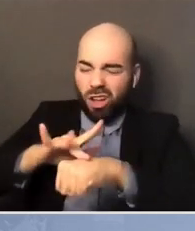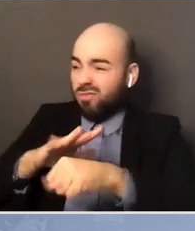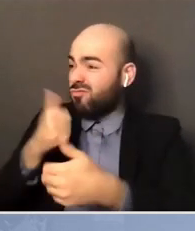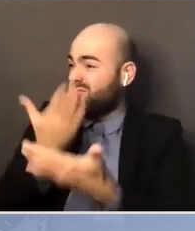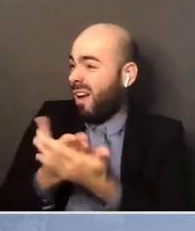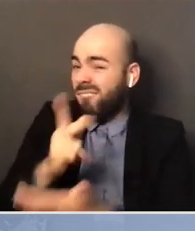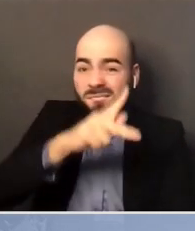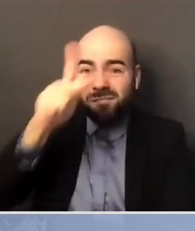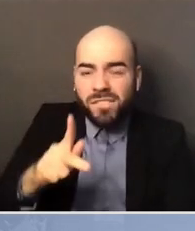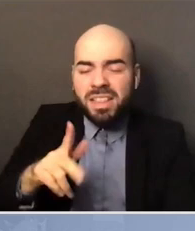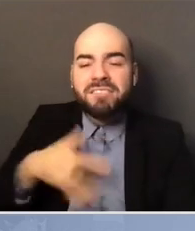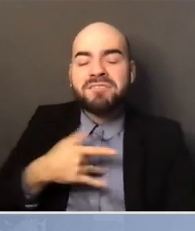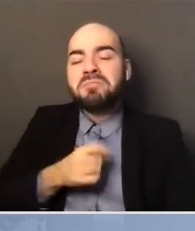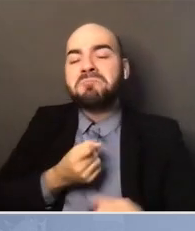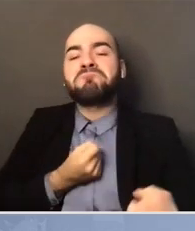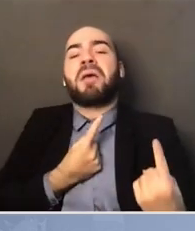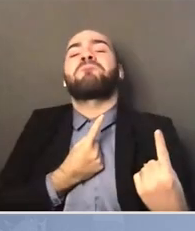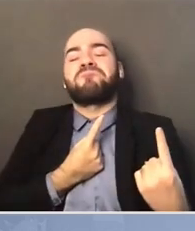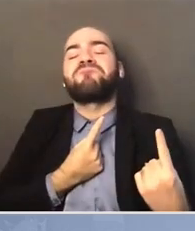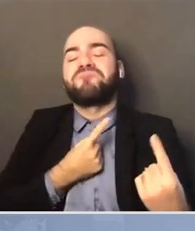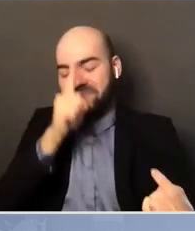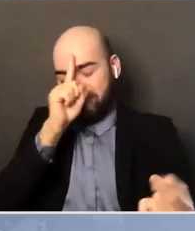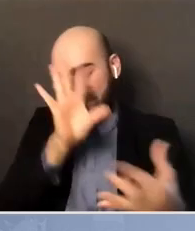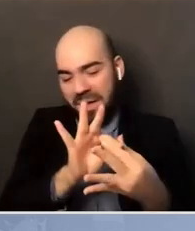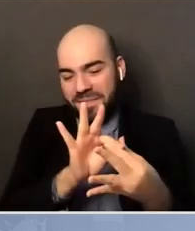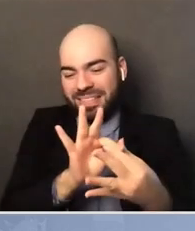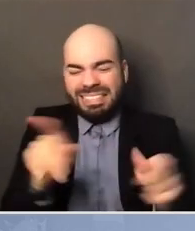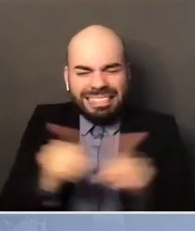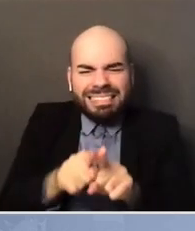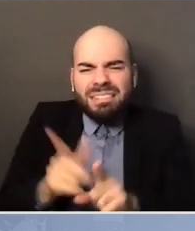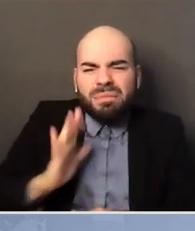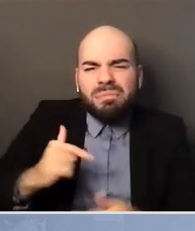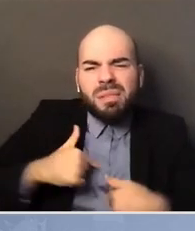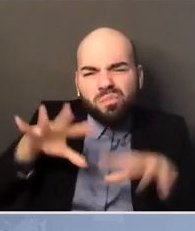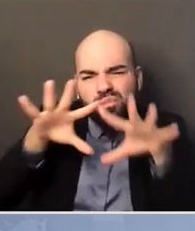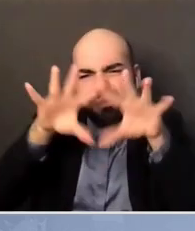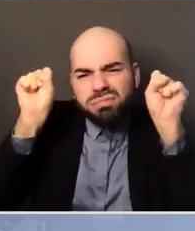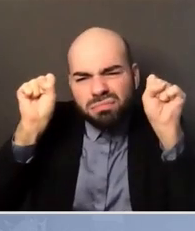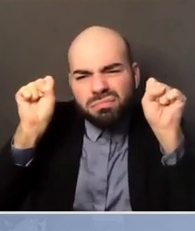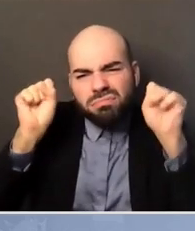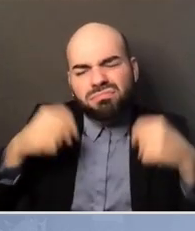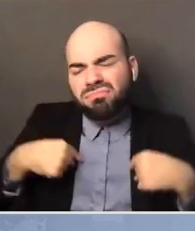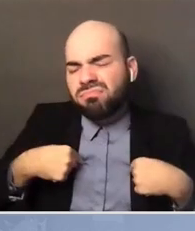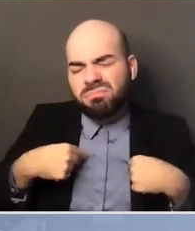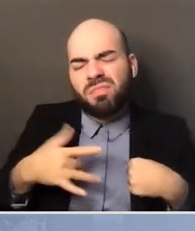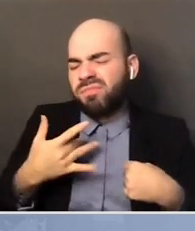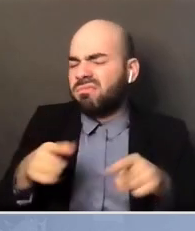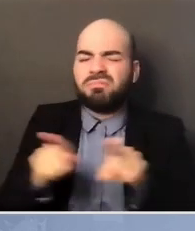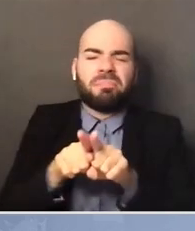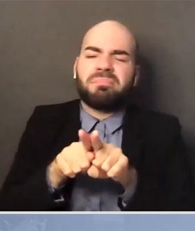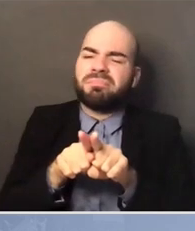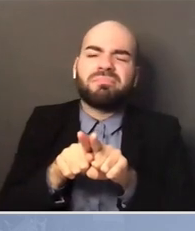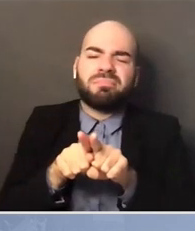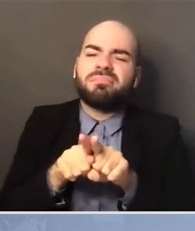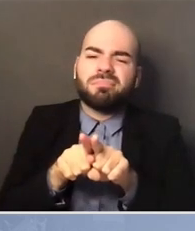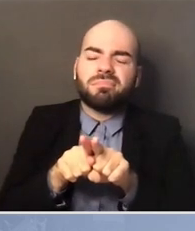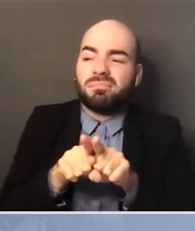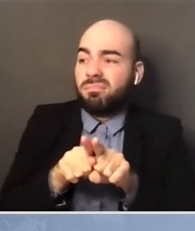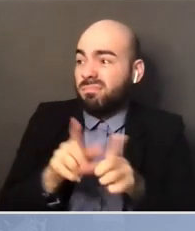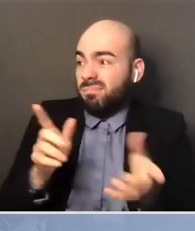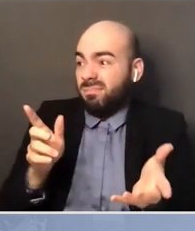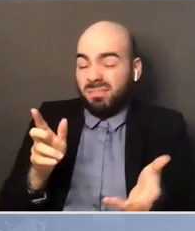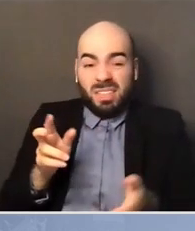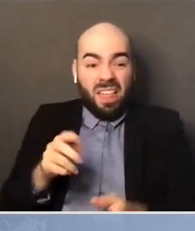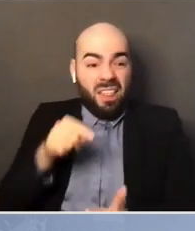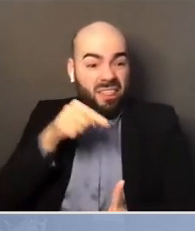was true during my presidency that, you know, this is this is where I got started.